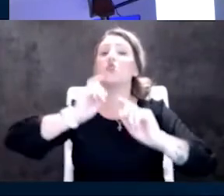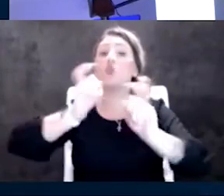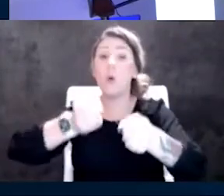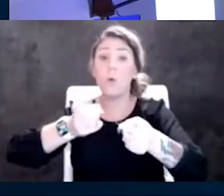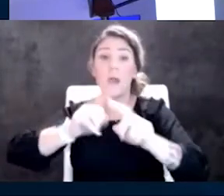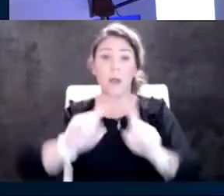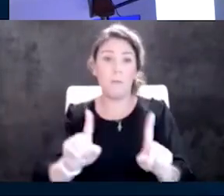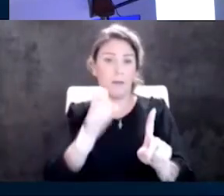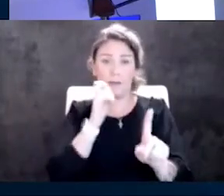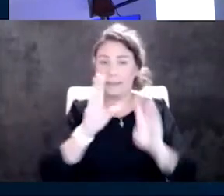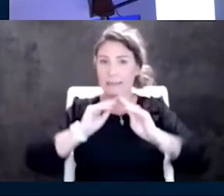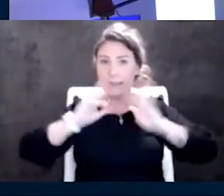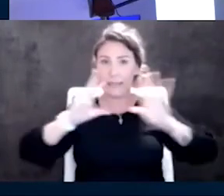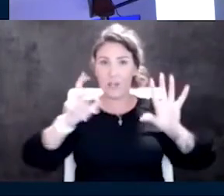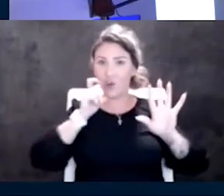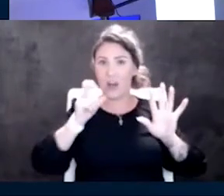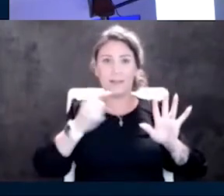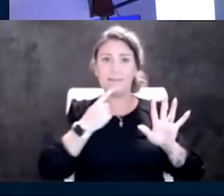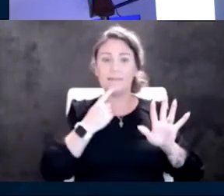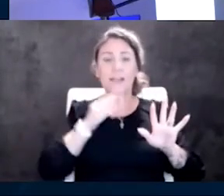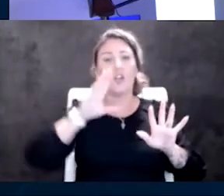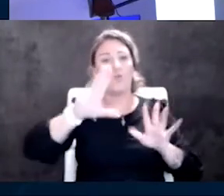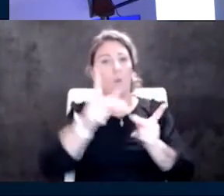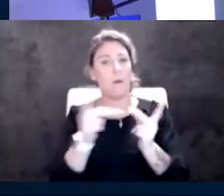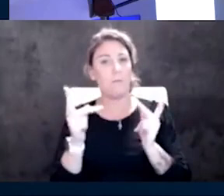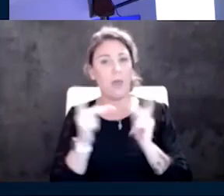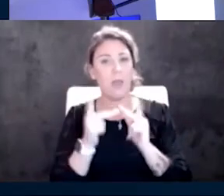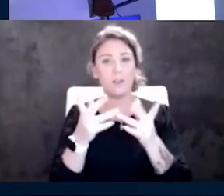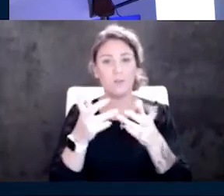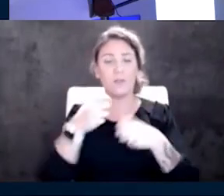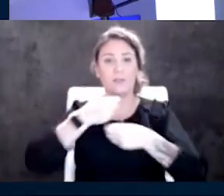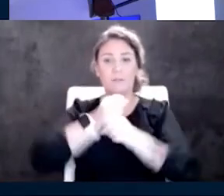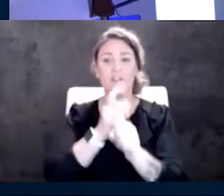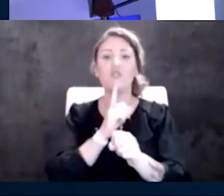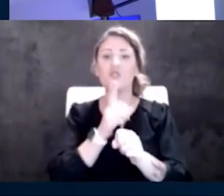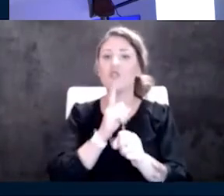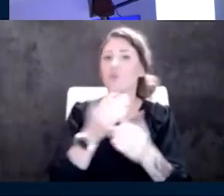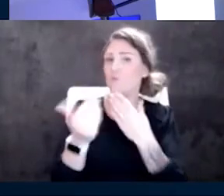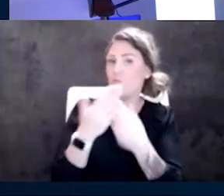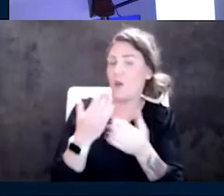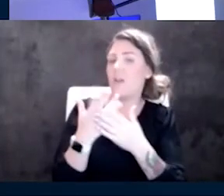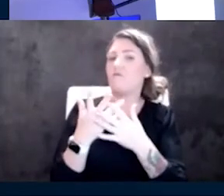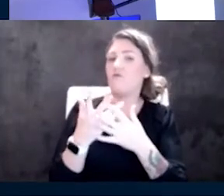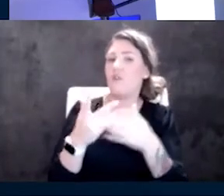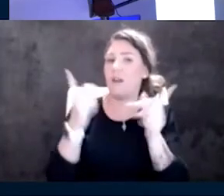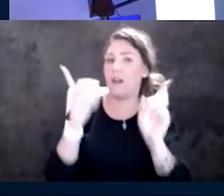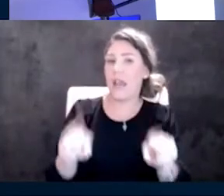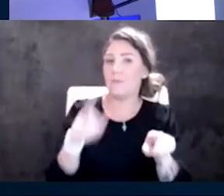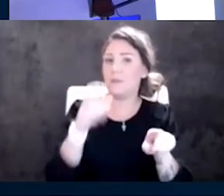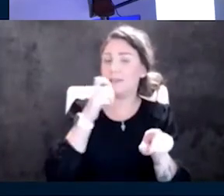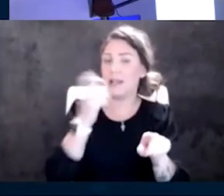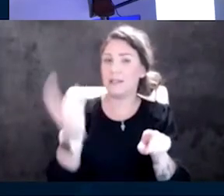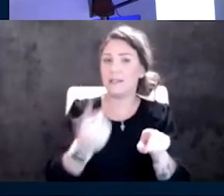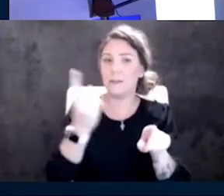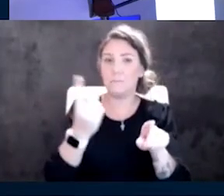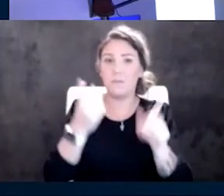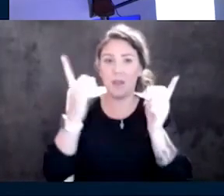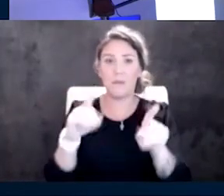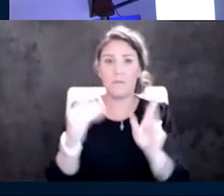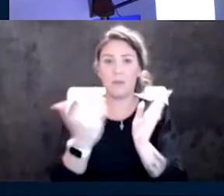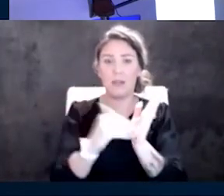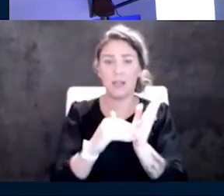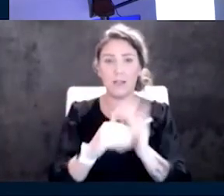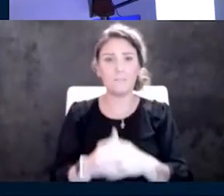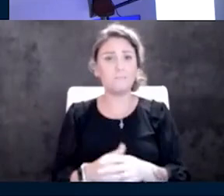clear. She wasn't saying that. She just wants to make sure that wherever she had that done, that that wasn't something that could happen again. And Chelsea,